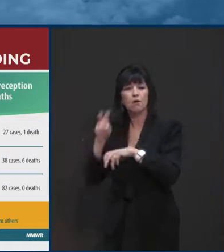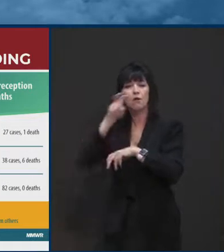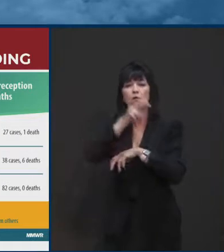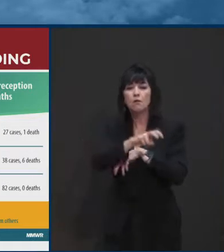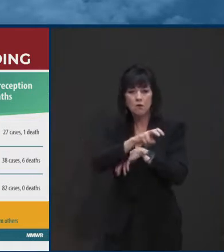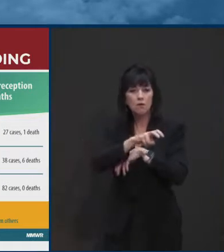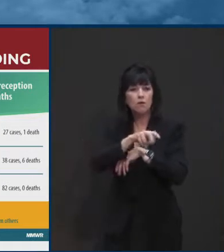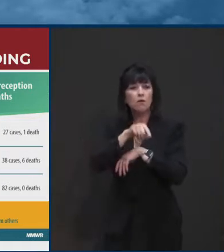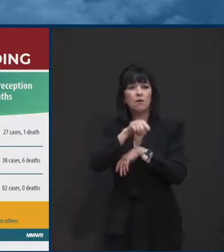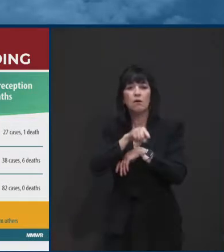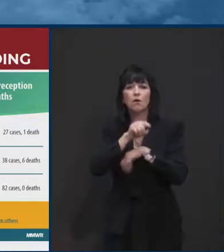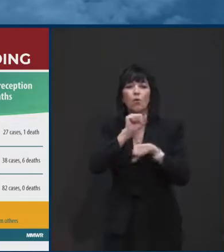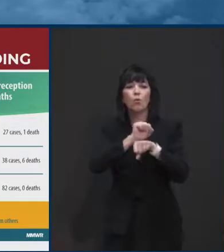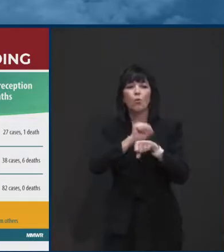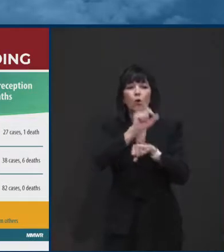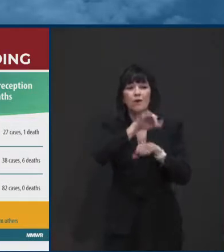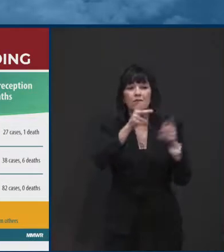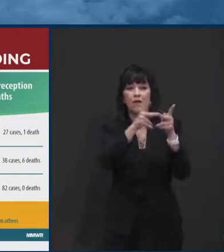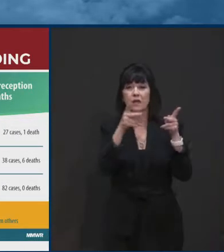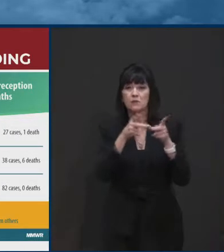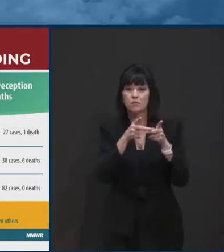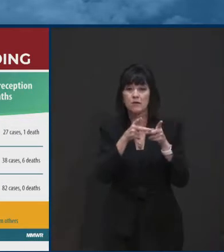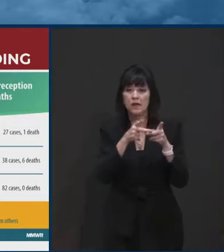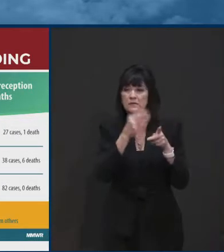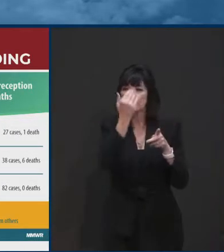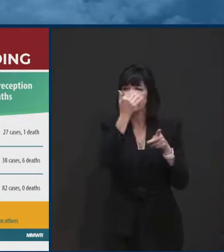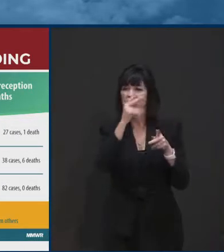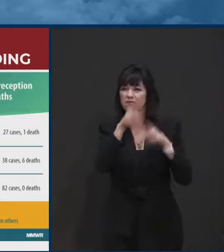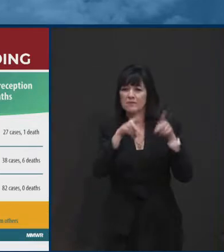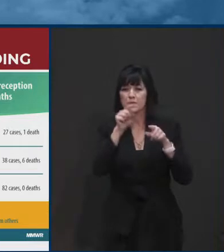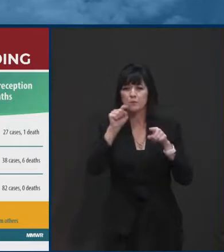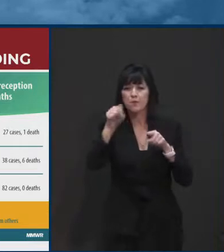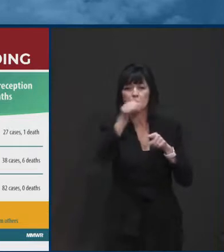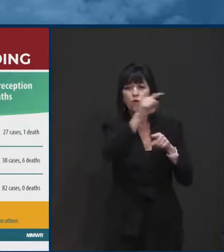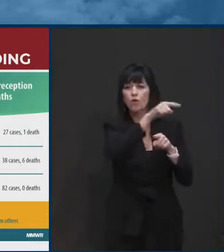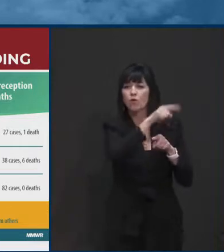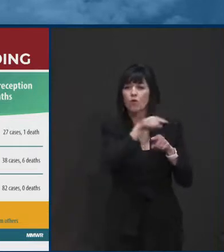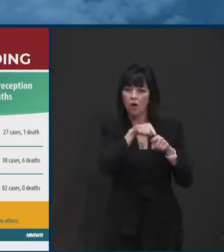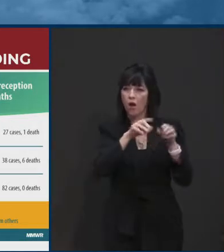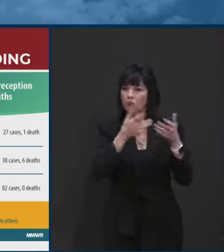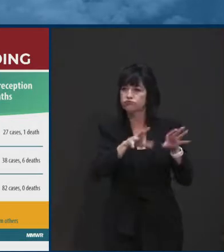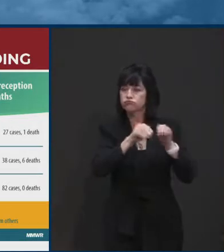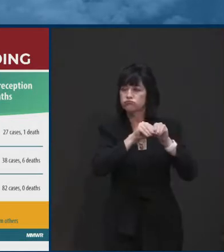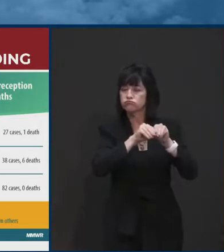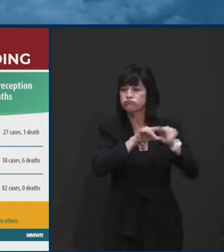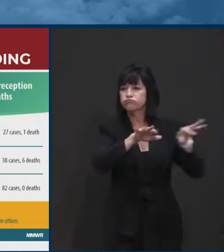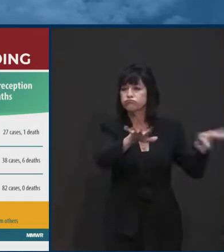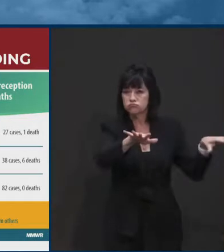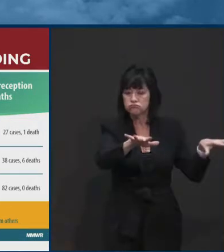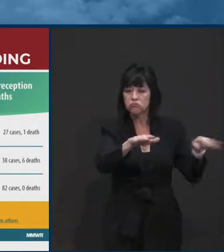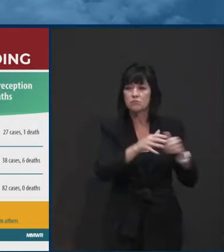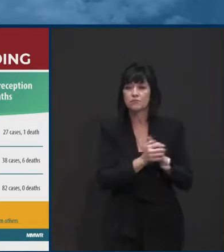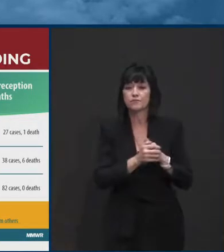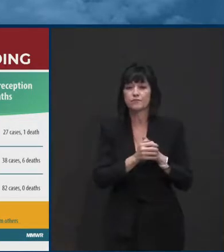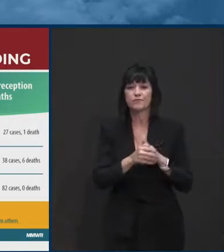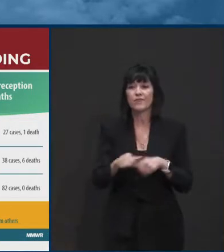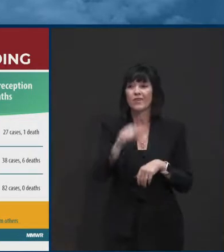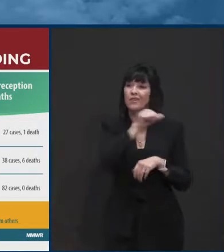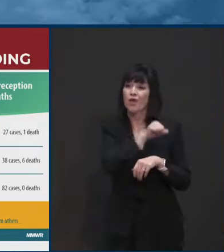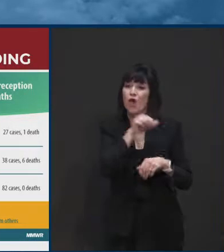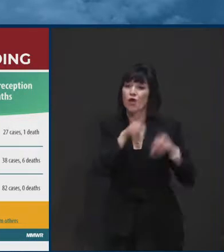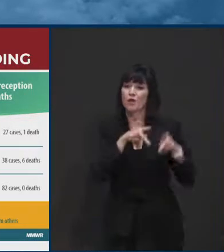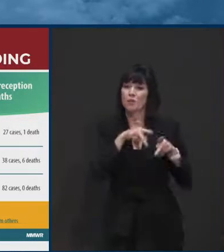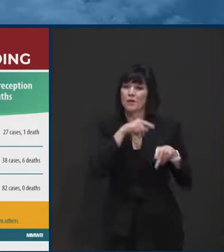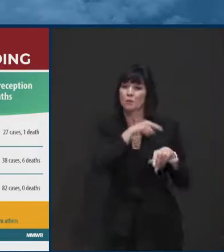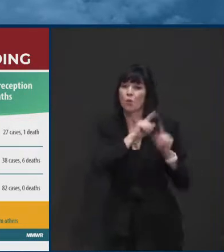positive. Um, we have an example of multiple people attending a wedding that, uh, work in, um, a health care system.